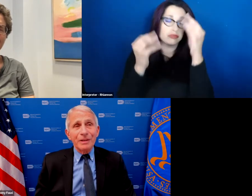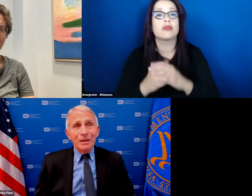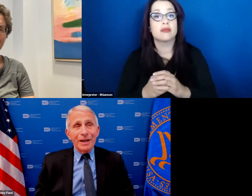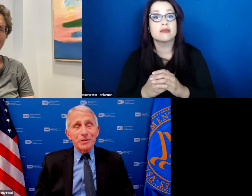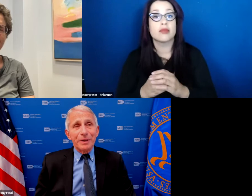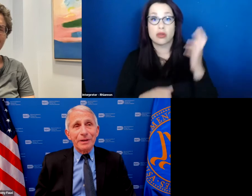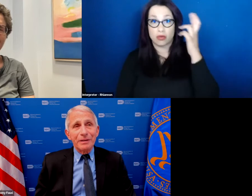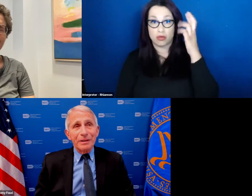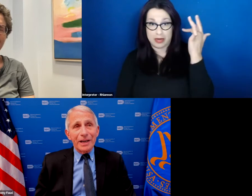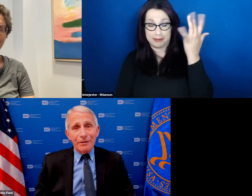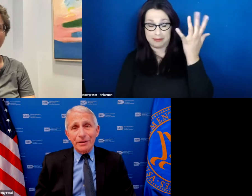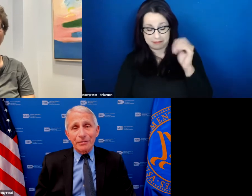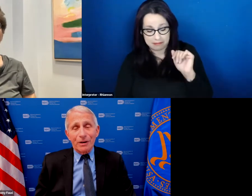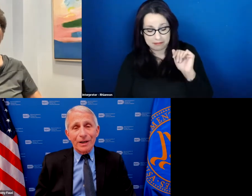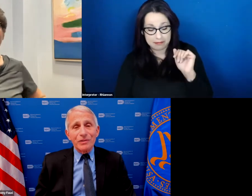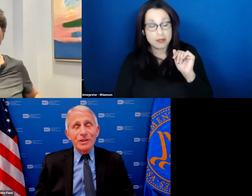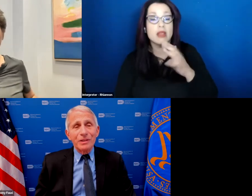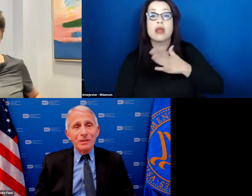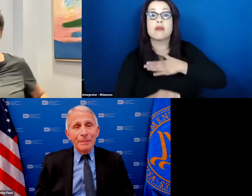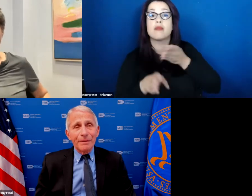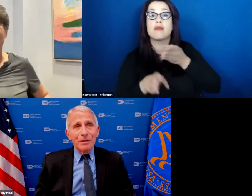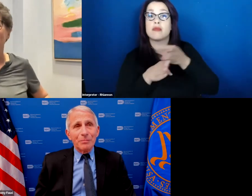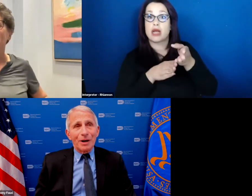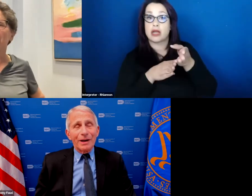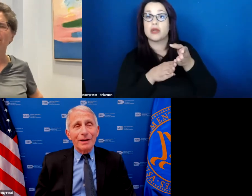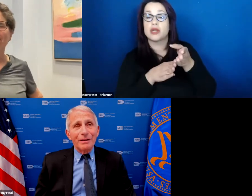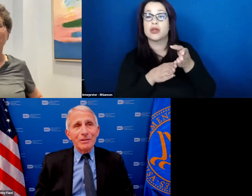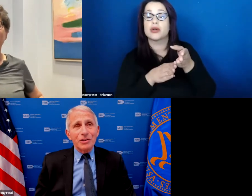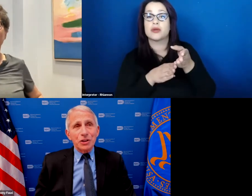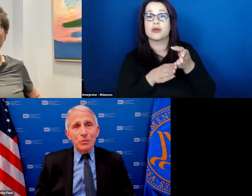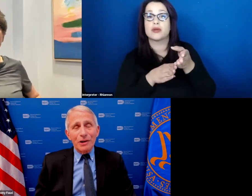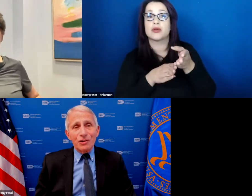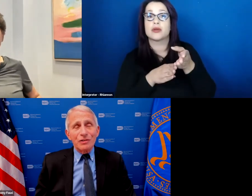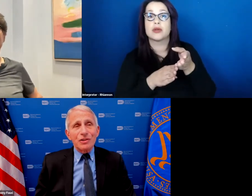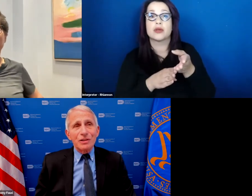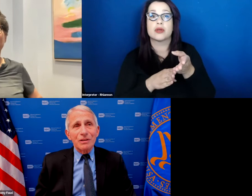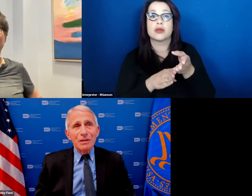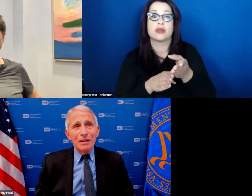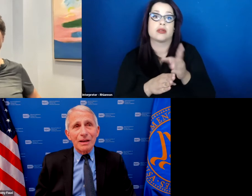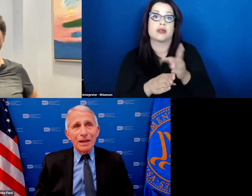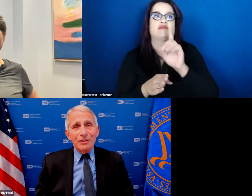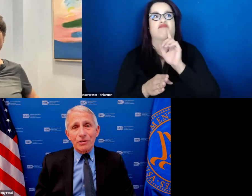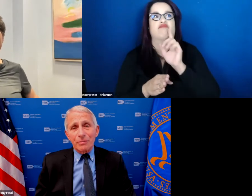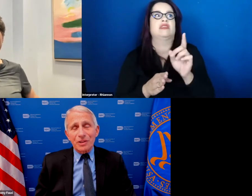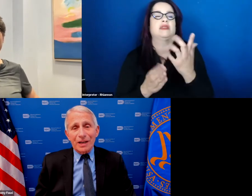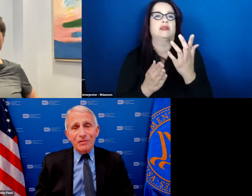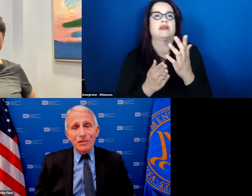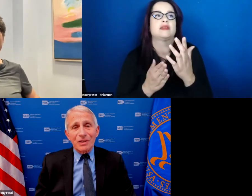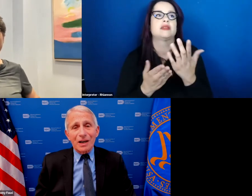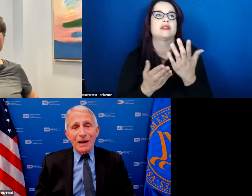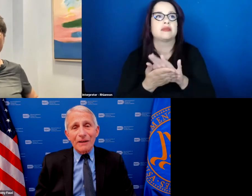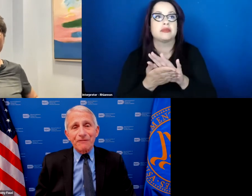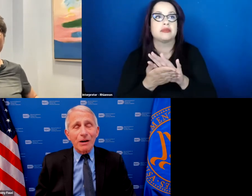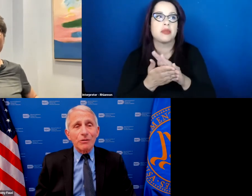has been characterized by situations and circumstances